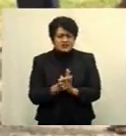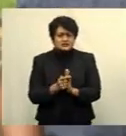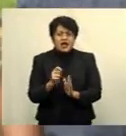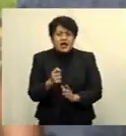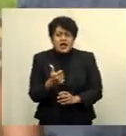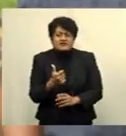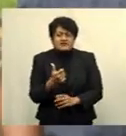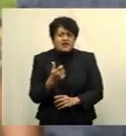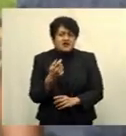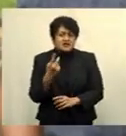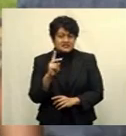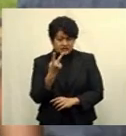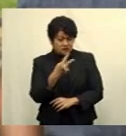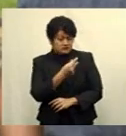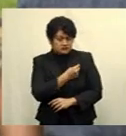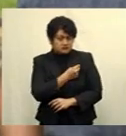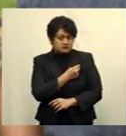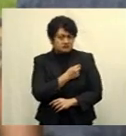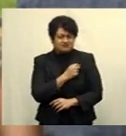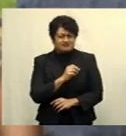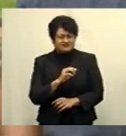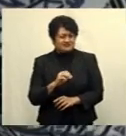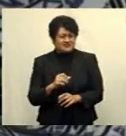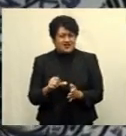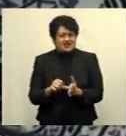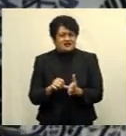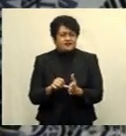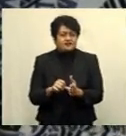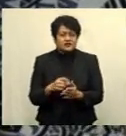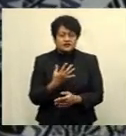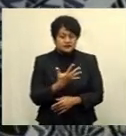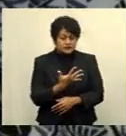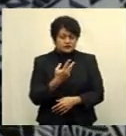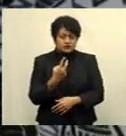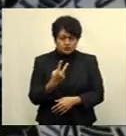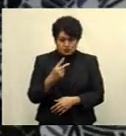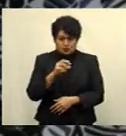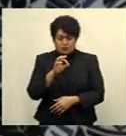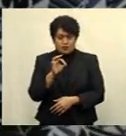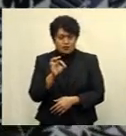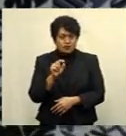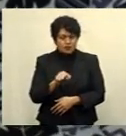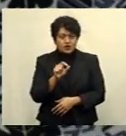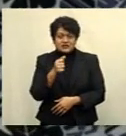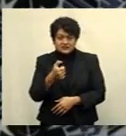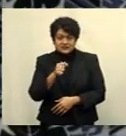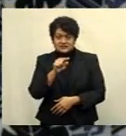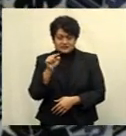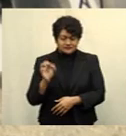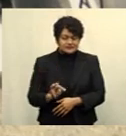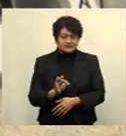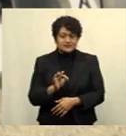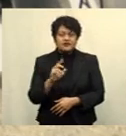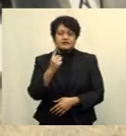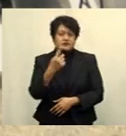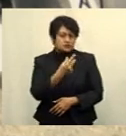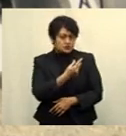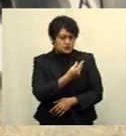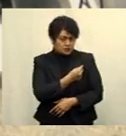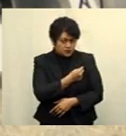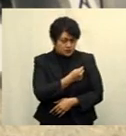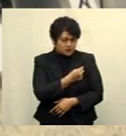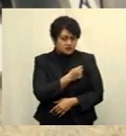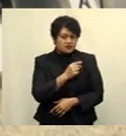So far, Fiji has inoculated 52.6 percent of the targeted population with the first dose of the vaccine, and 49